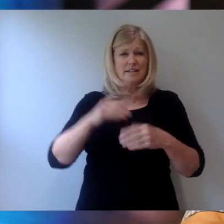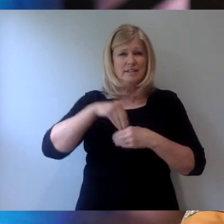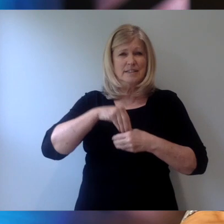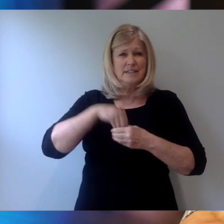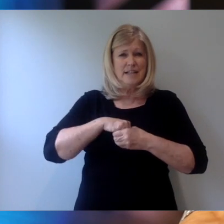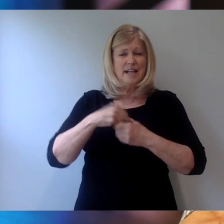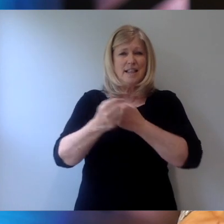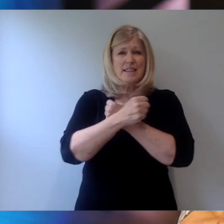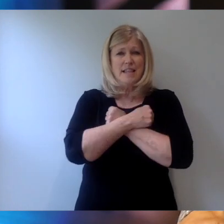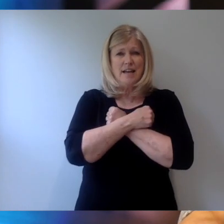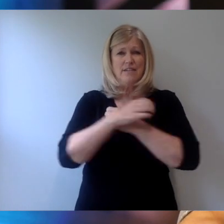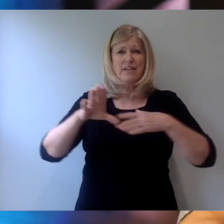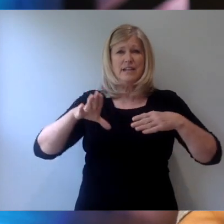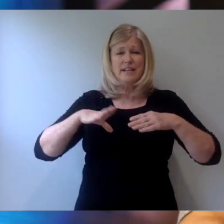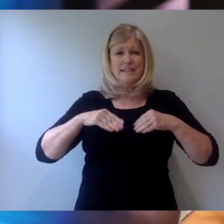honesty.